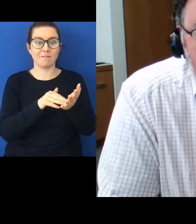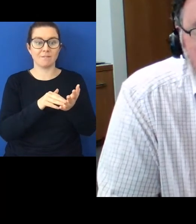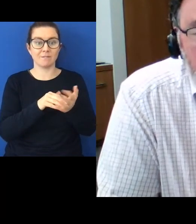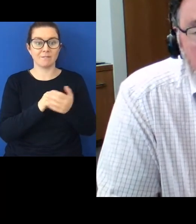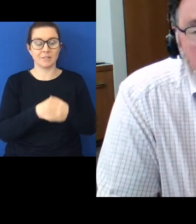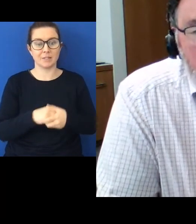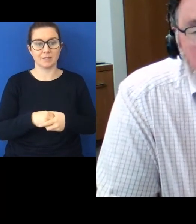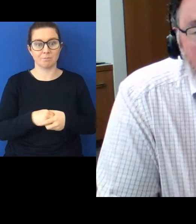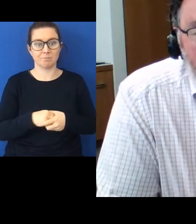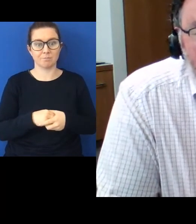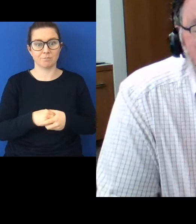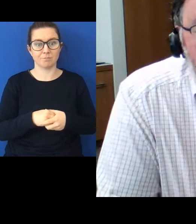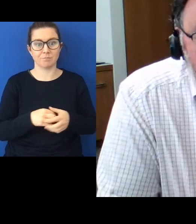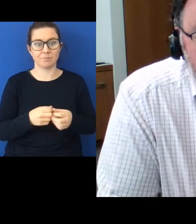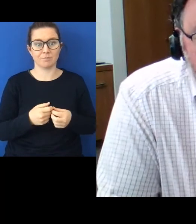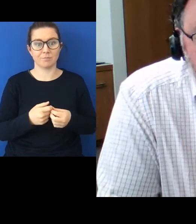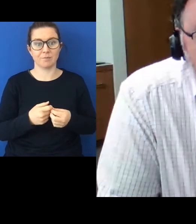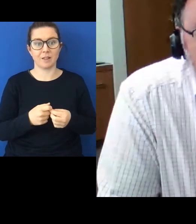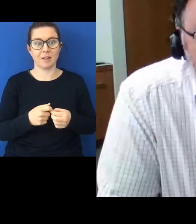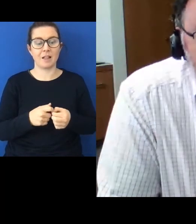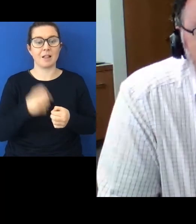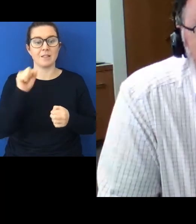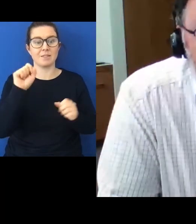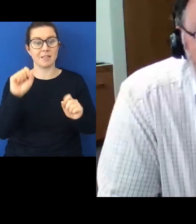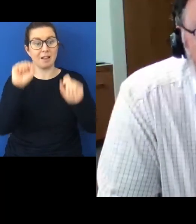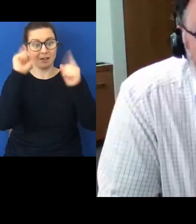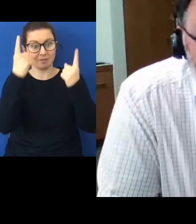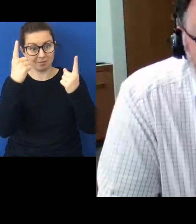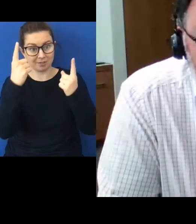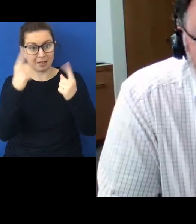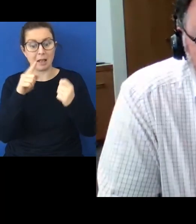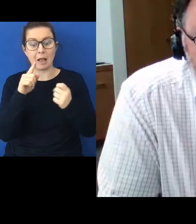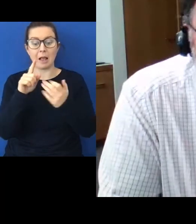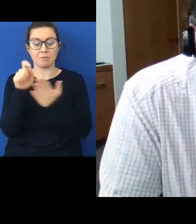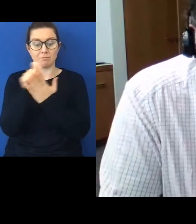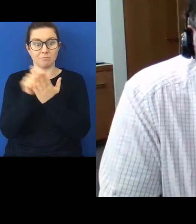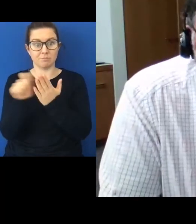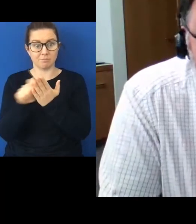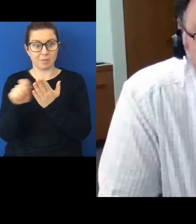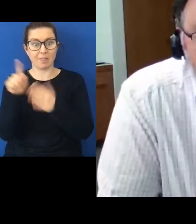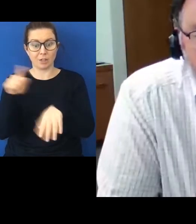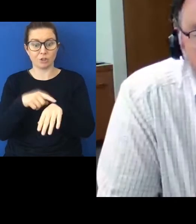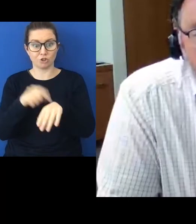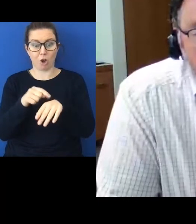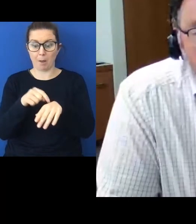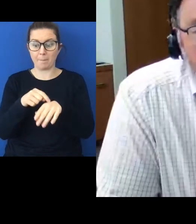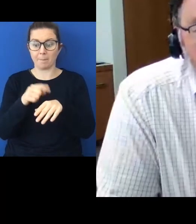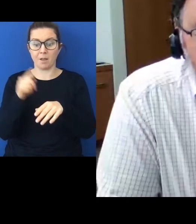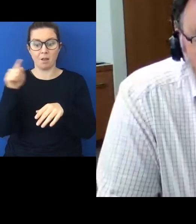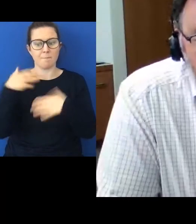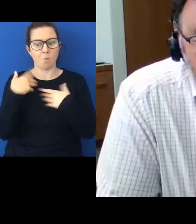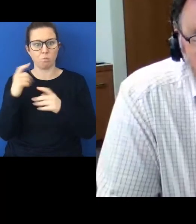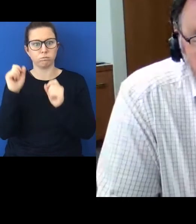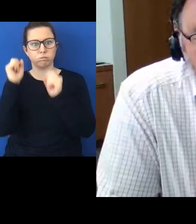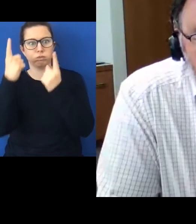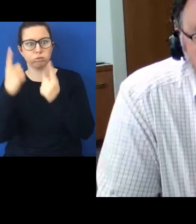Maori was higher than the level of settler literacy in English. And the